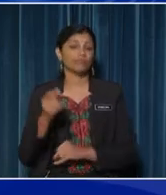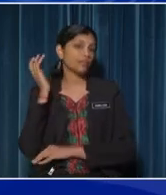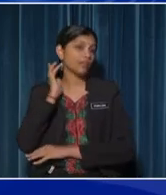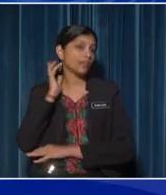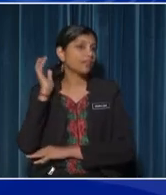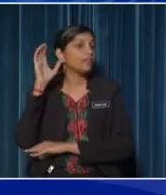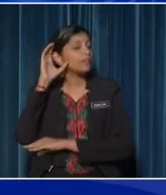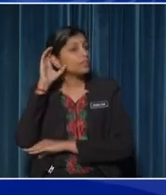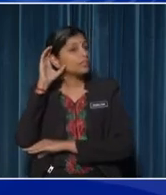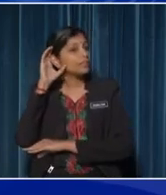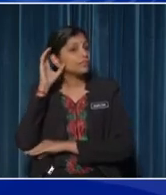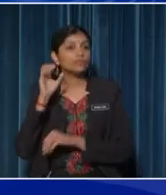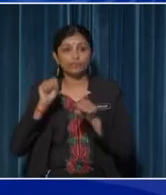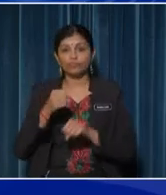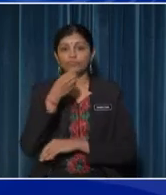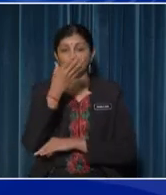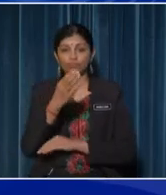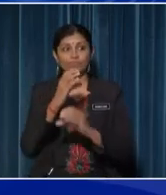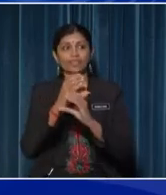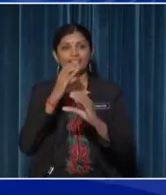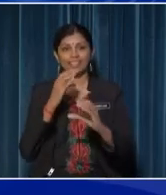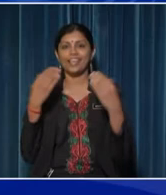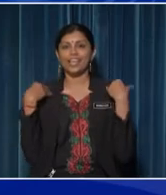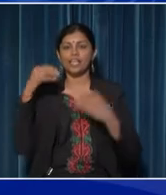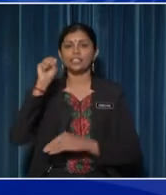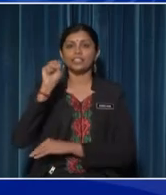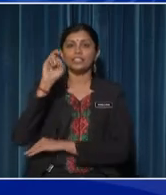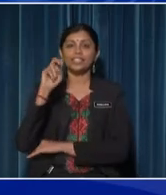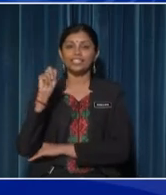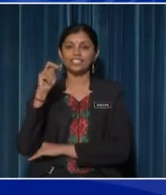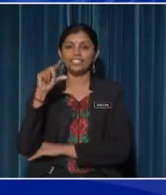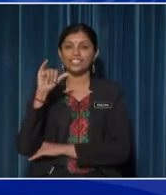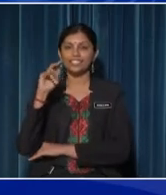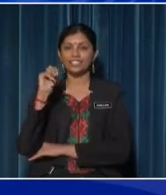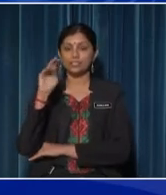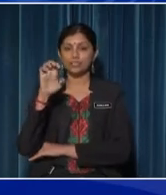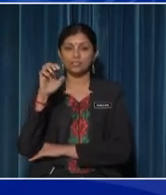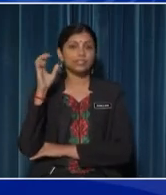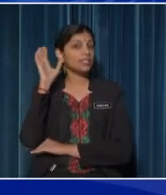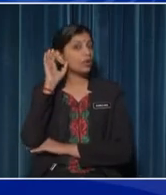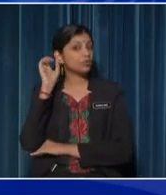sense of hearing, we conclude that the car has engine sounds